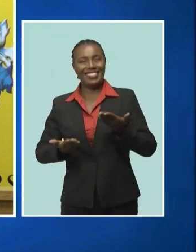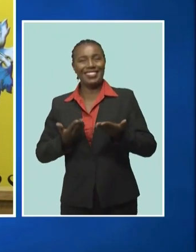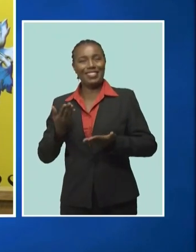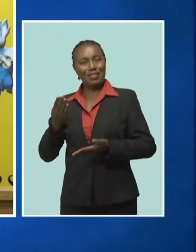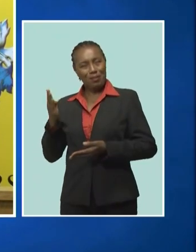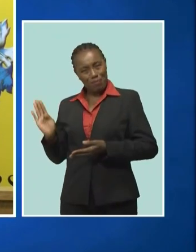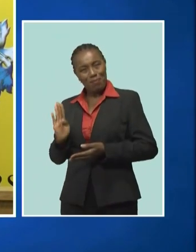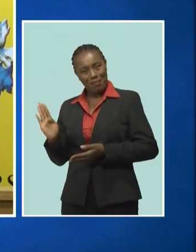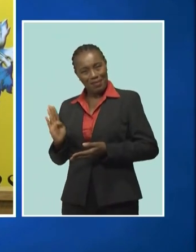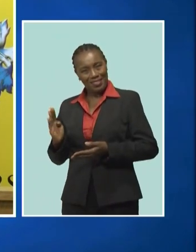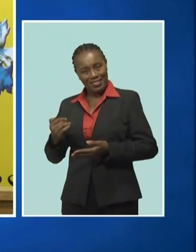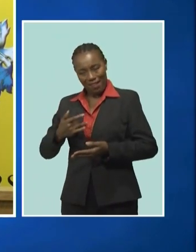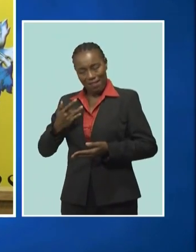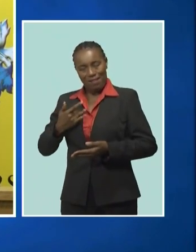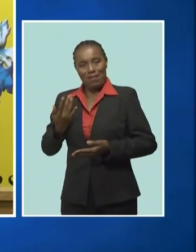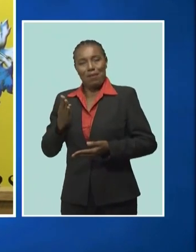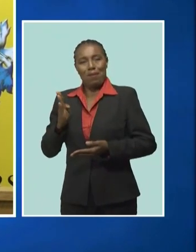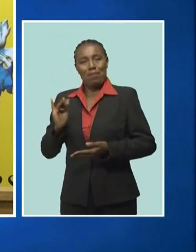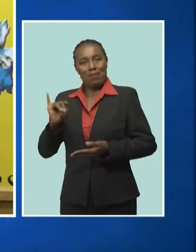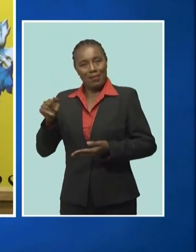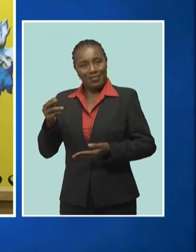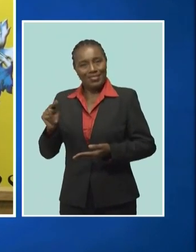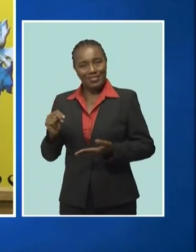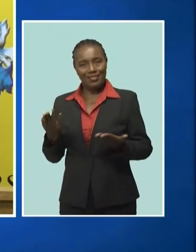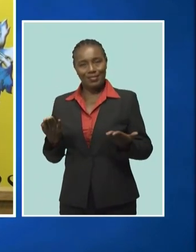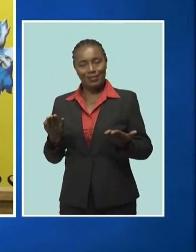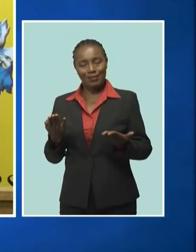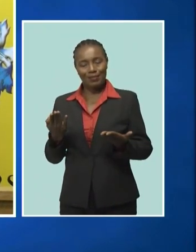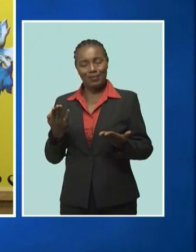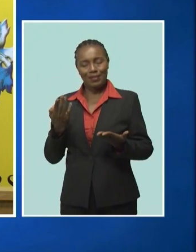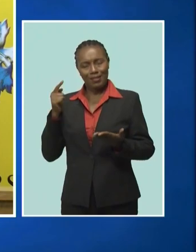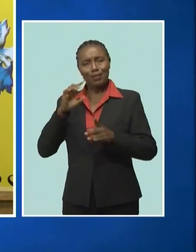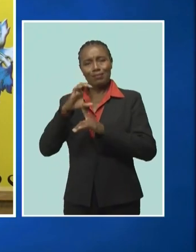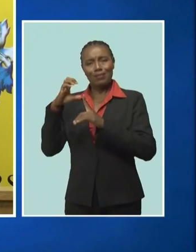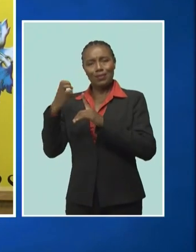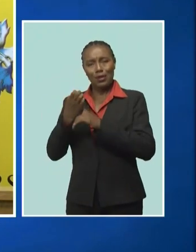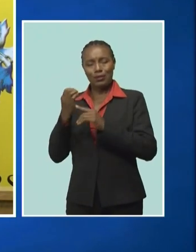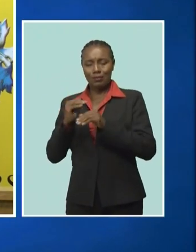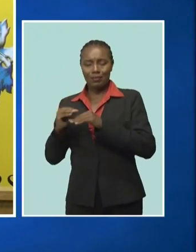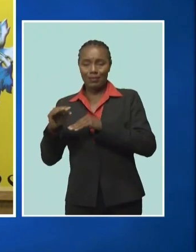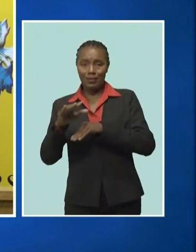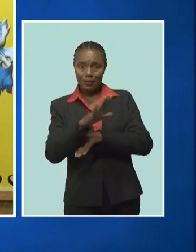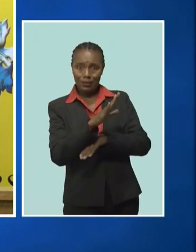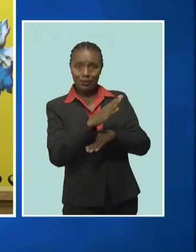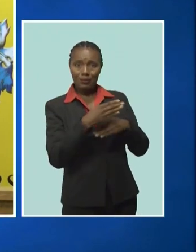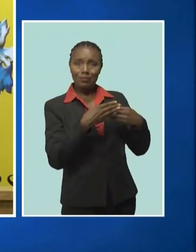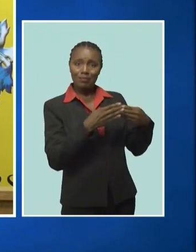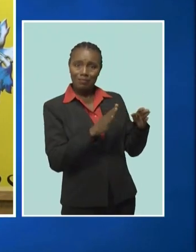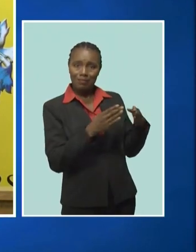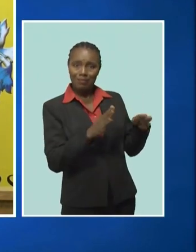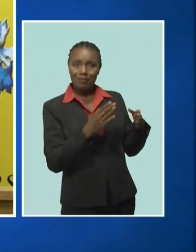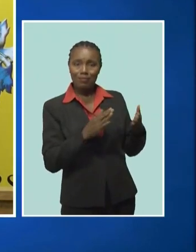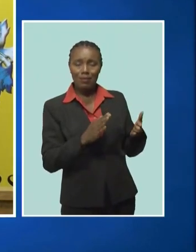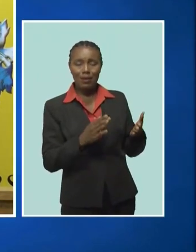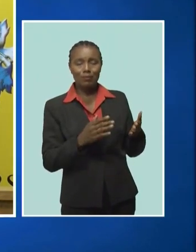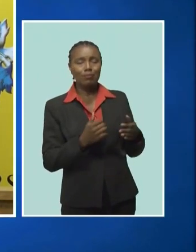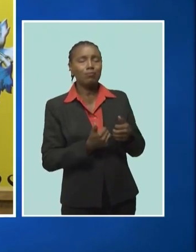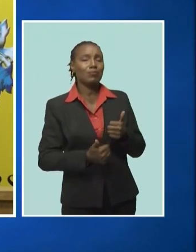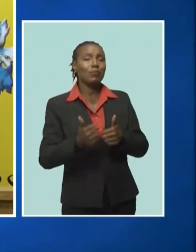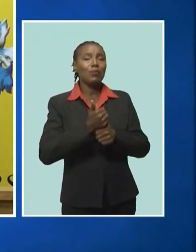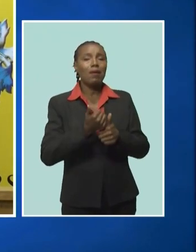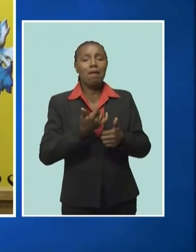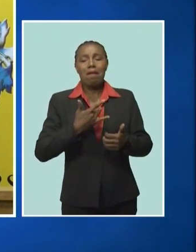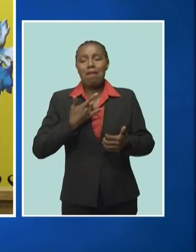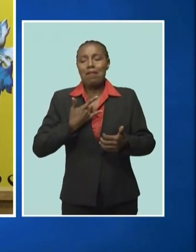barbarian you see and I think your culture has influenced us so much that I feel I'm part